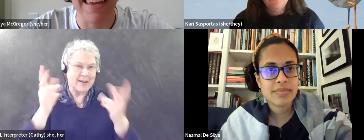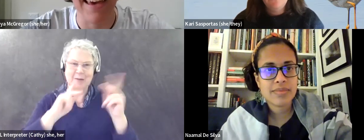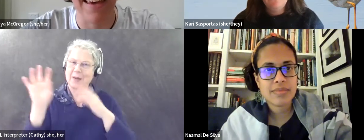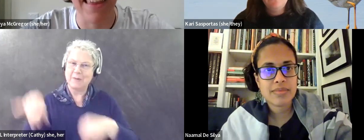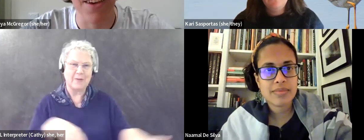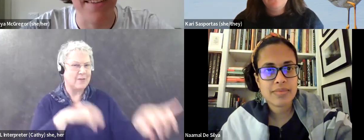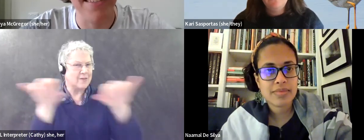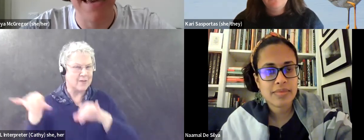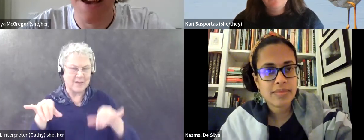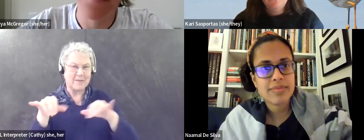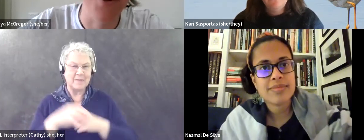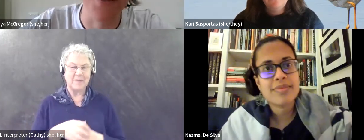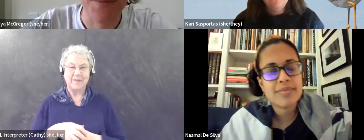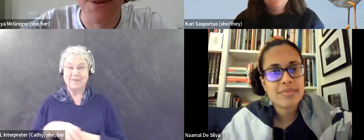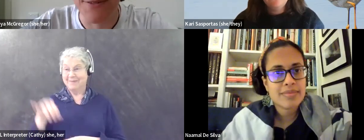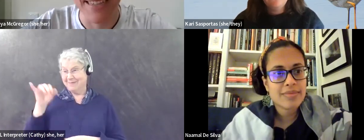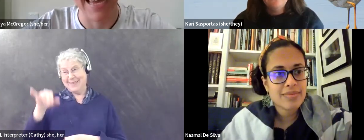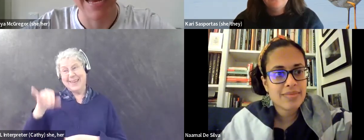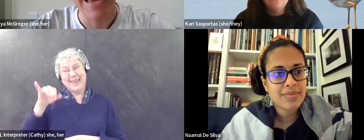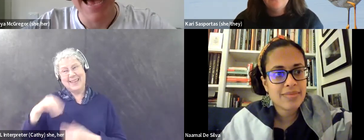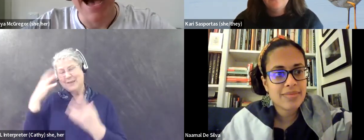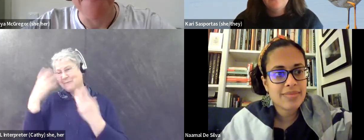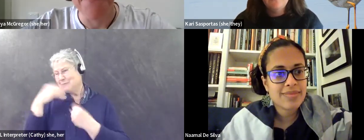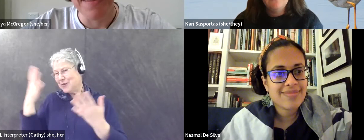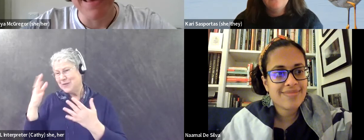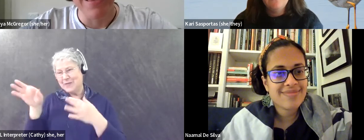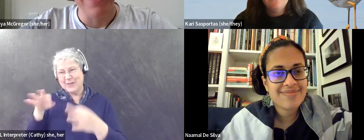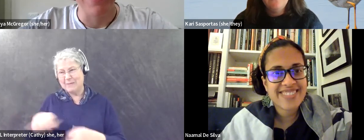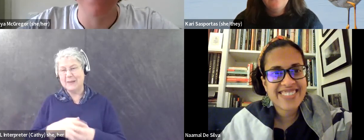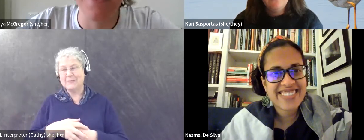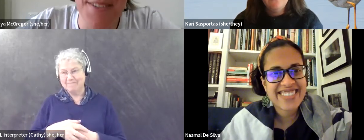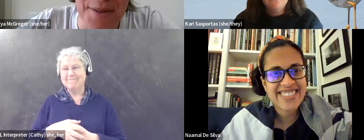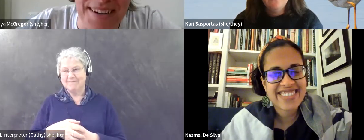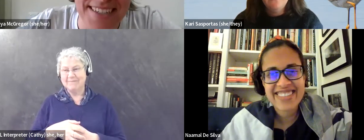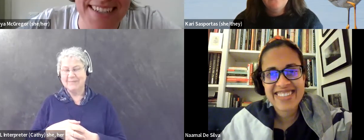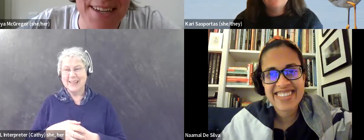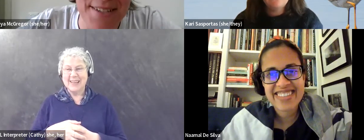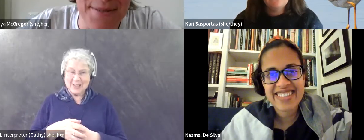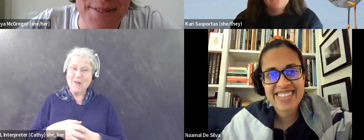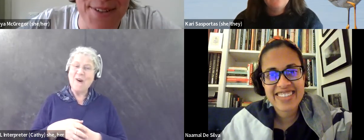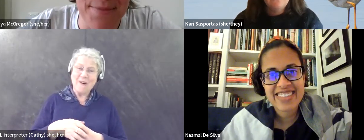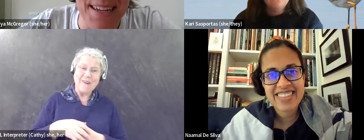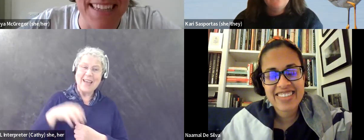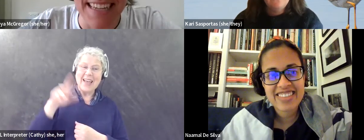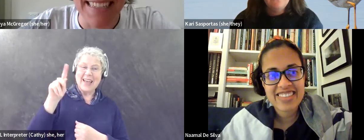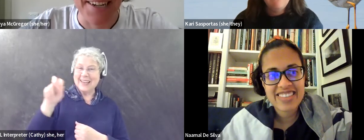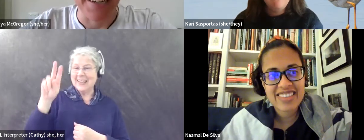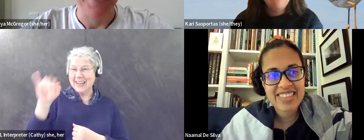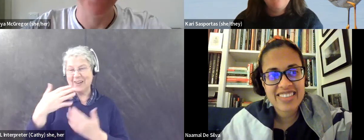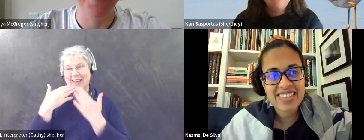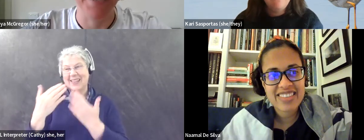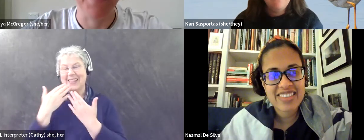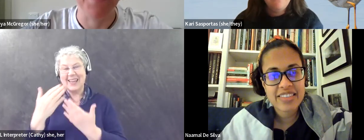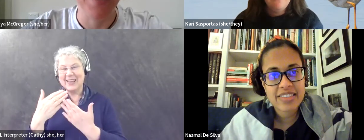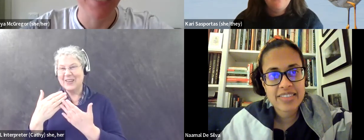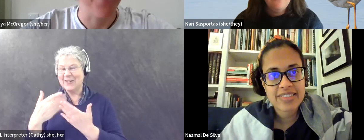Yeah. Yeah. Thank you. That's yeah. Beautiful. Beautifully said. Um, Carrie, thank you so much. Thank you so much for spending the last hour and